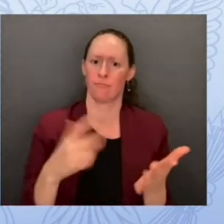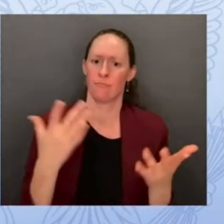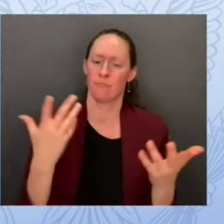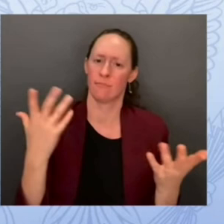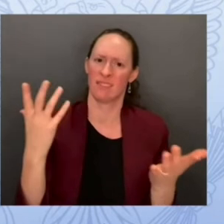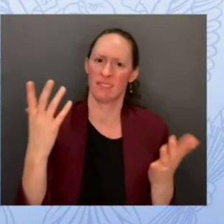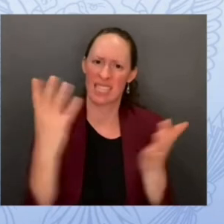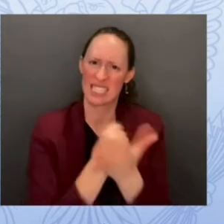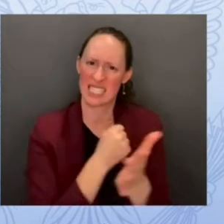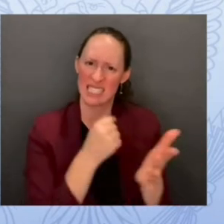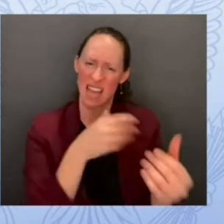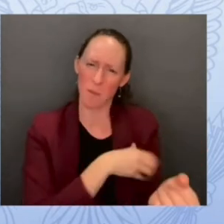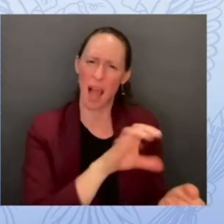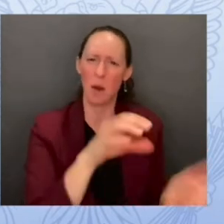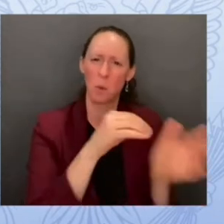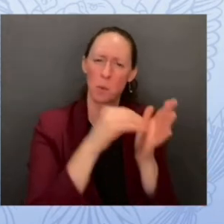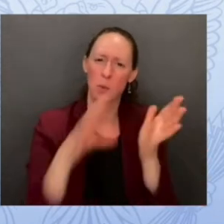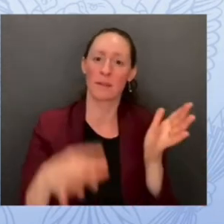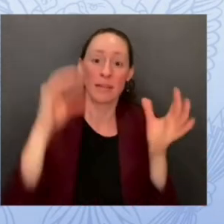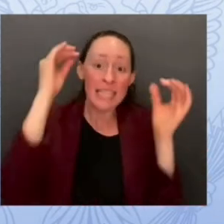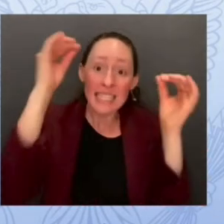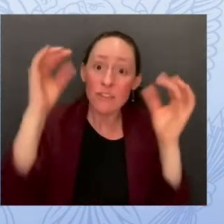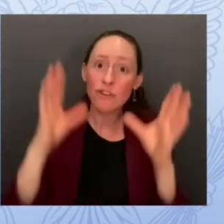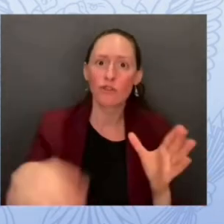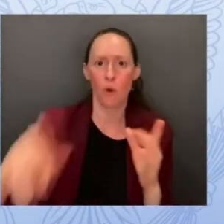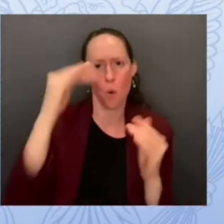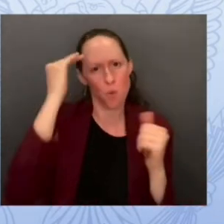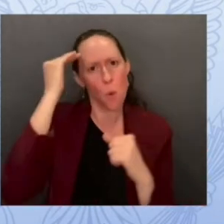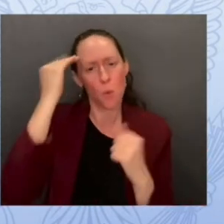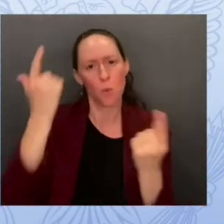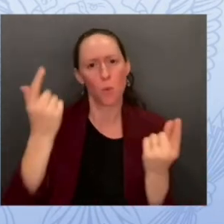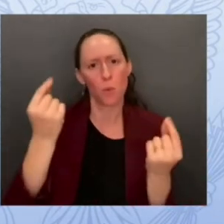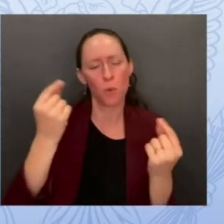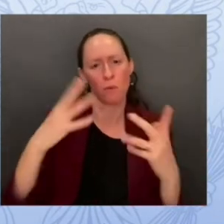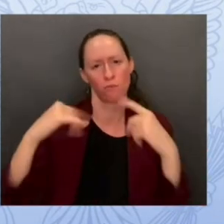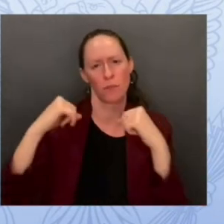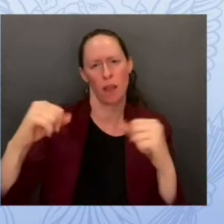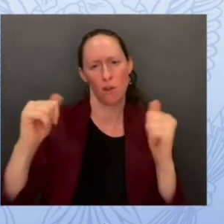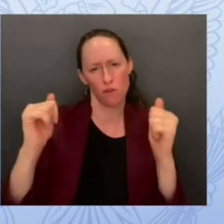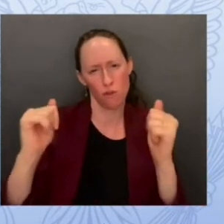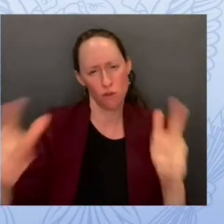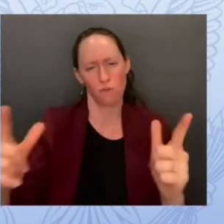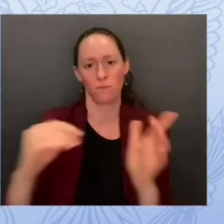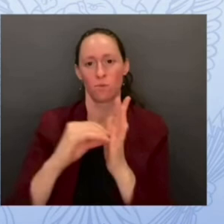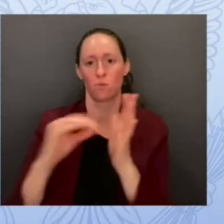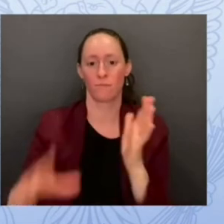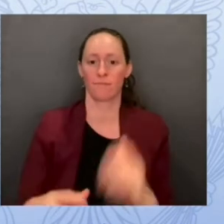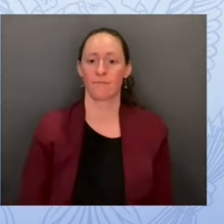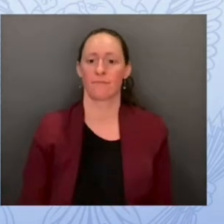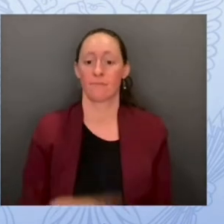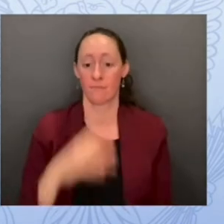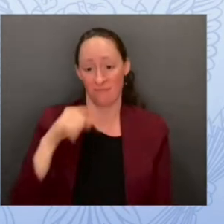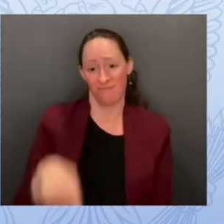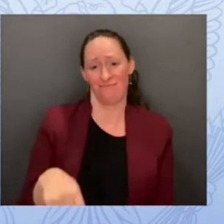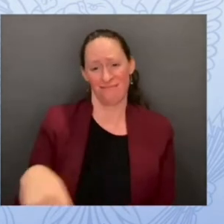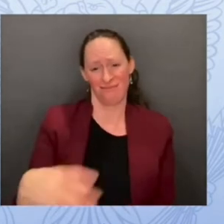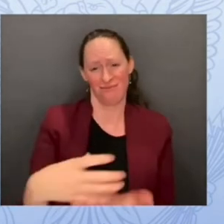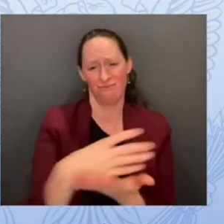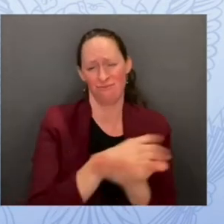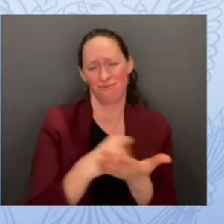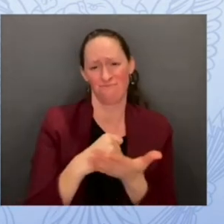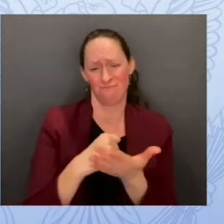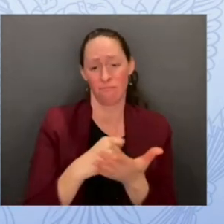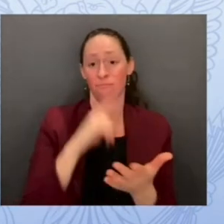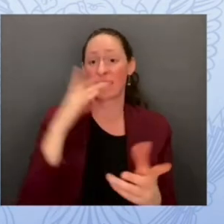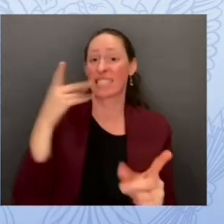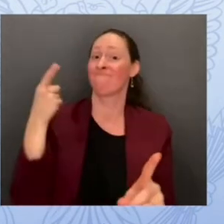support every child with the best education they deserve but that starts with the foundation of data privacy and data security and we're really excited about